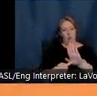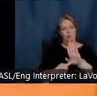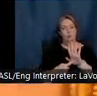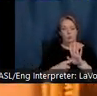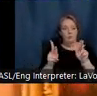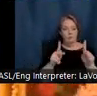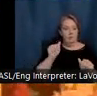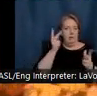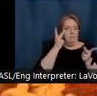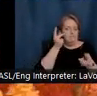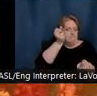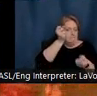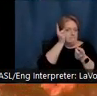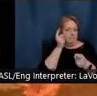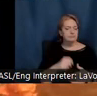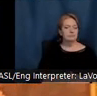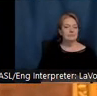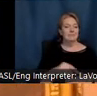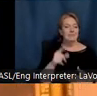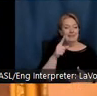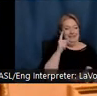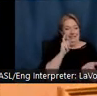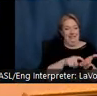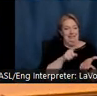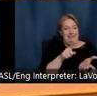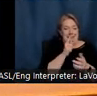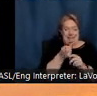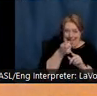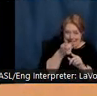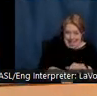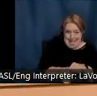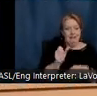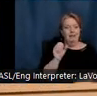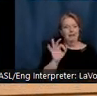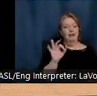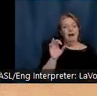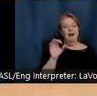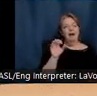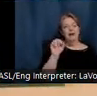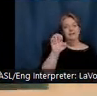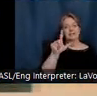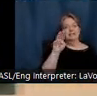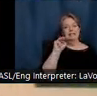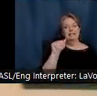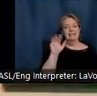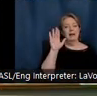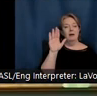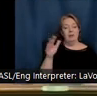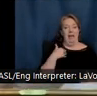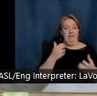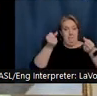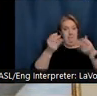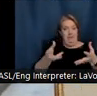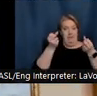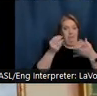very small portion of Selma's extensive shawl collection that hangs on the banister just the way